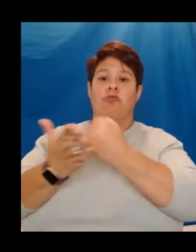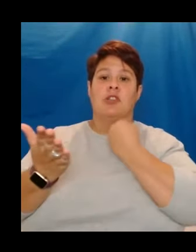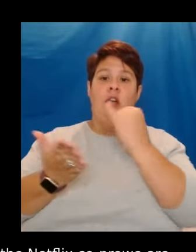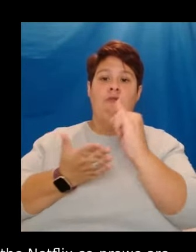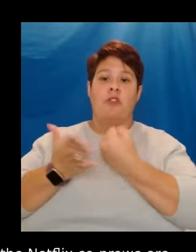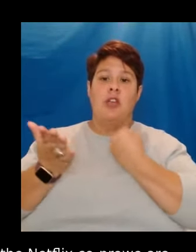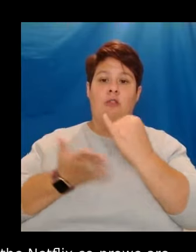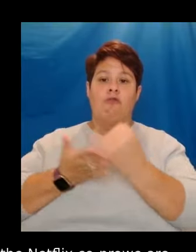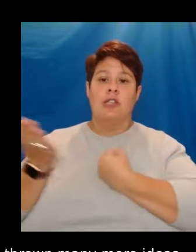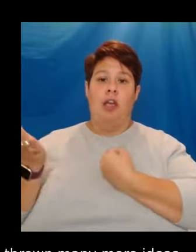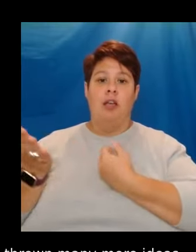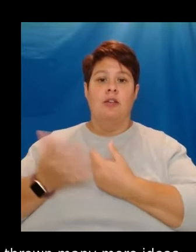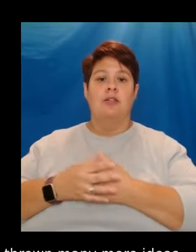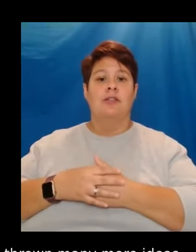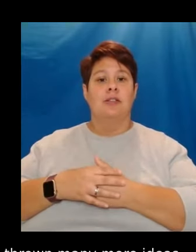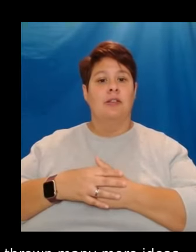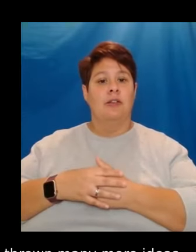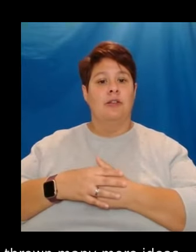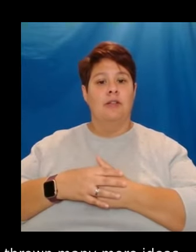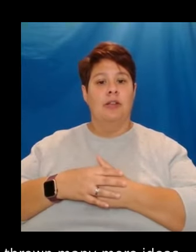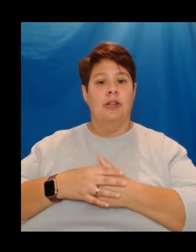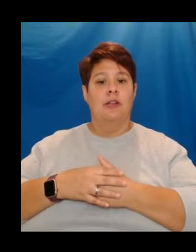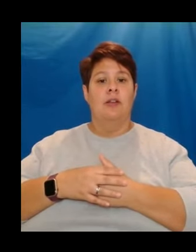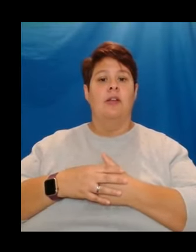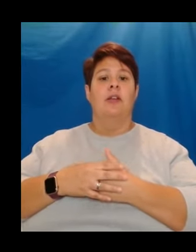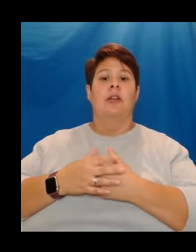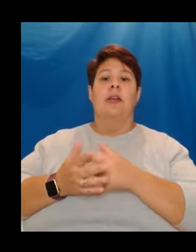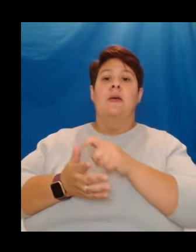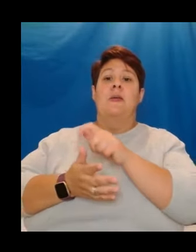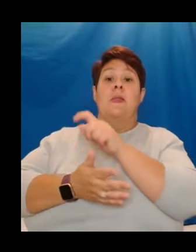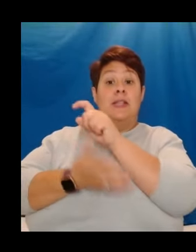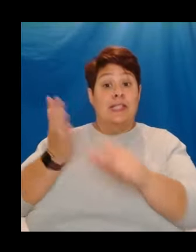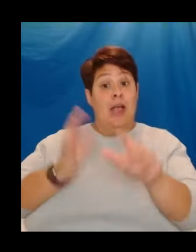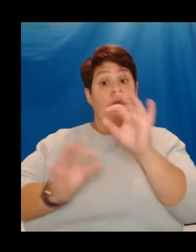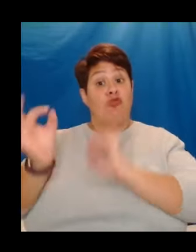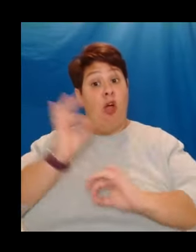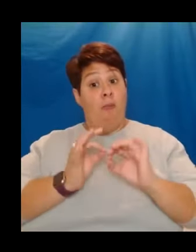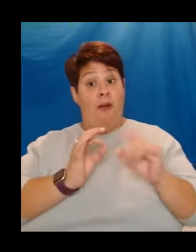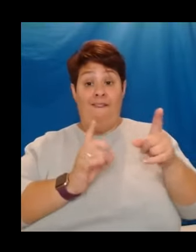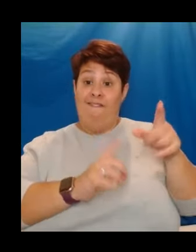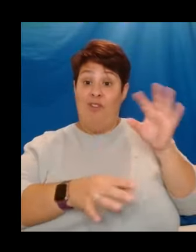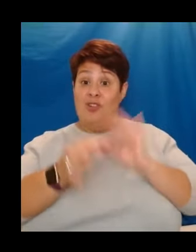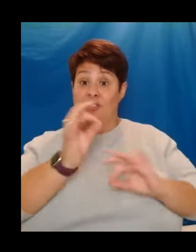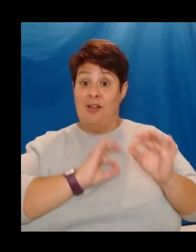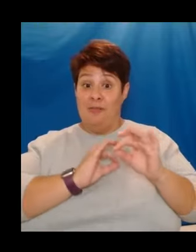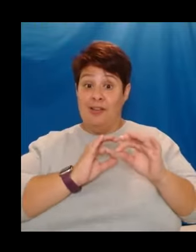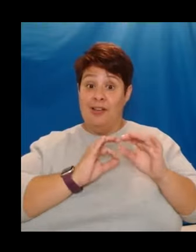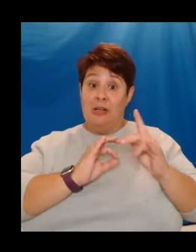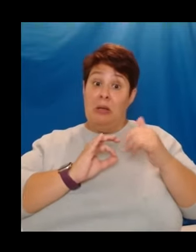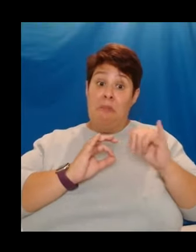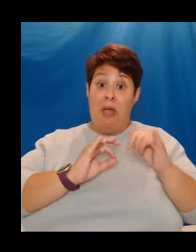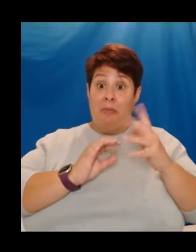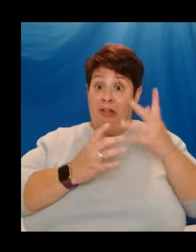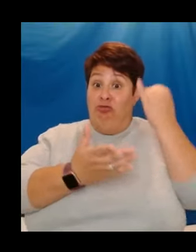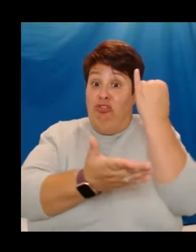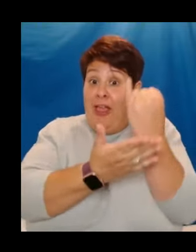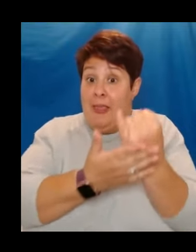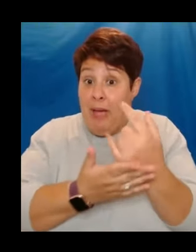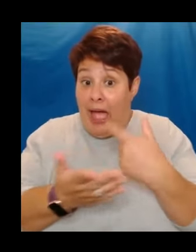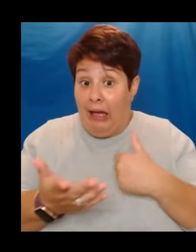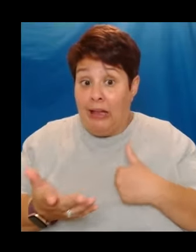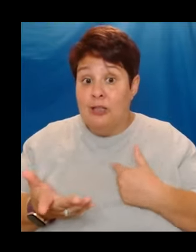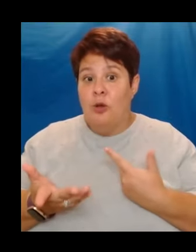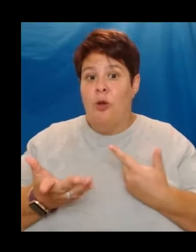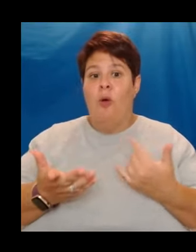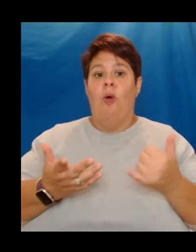Now, it is possible that the disabled dramas I've written for drama departments have been terrible during that time. Really possible. And I should have